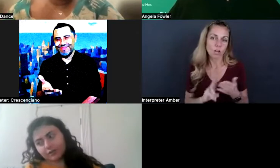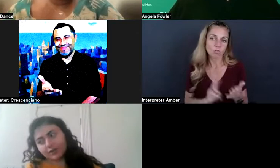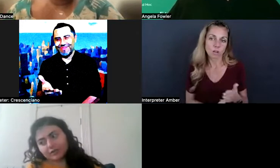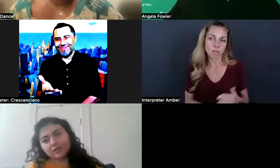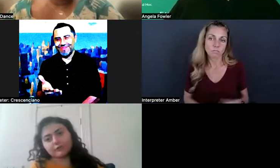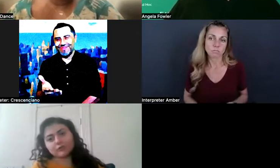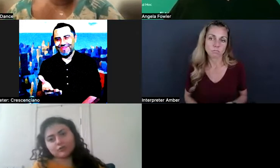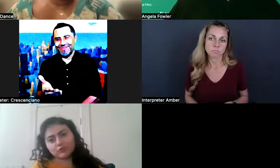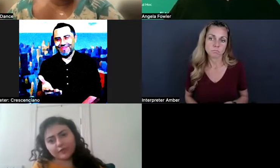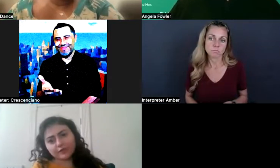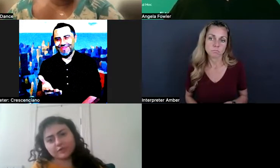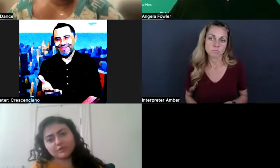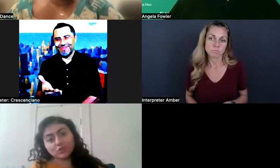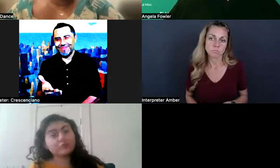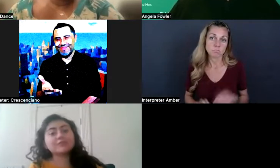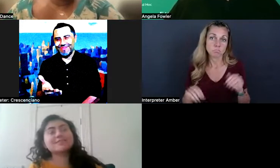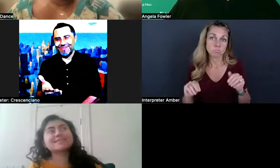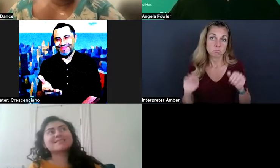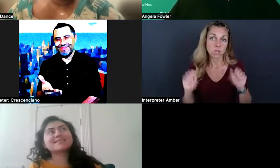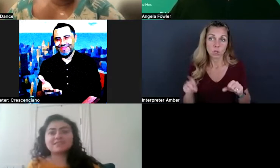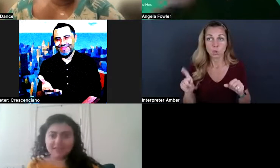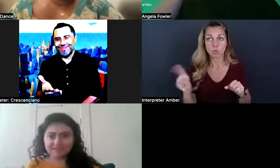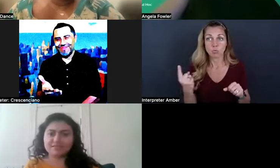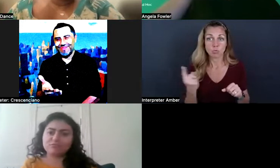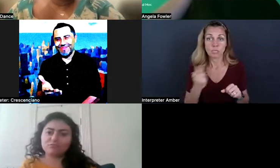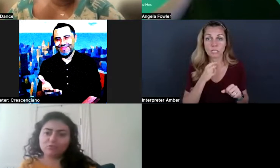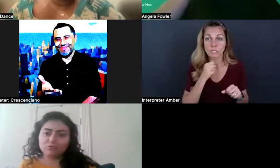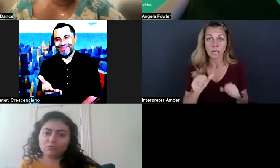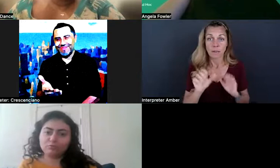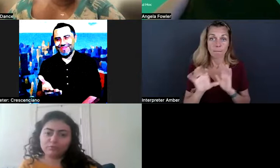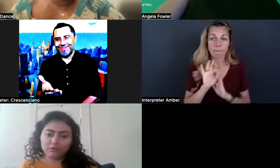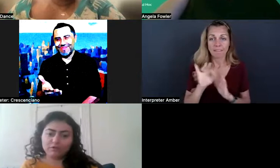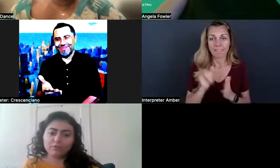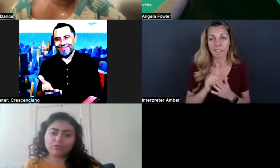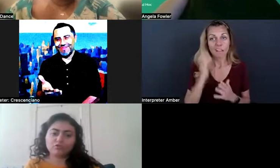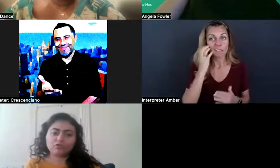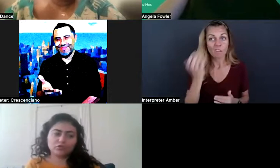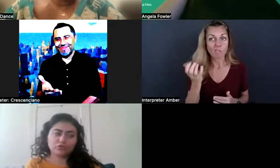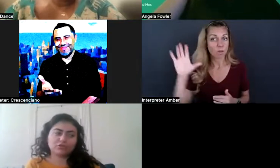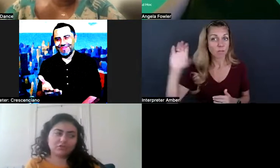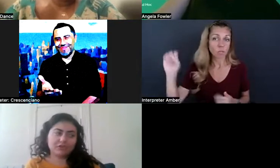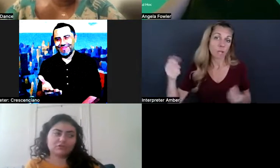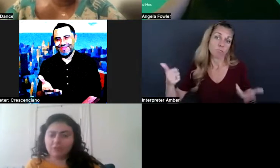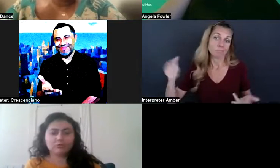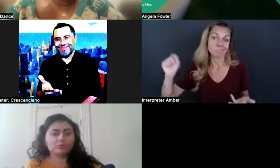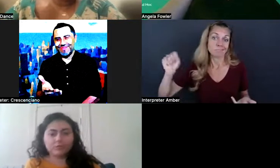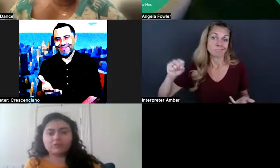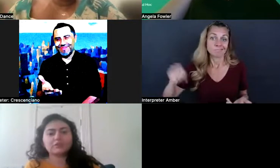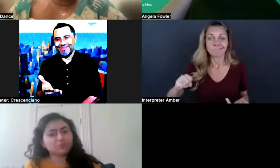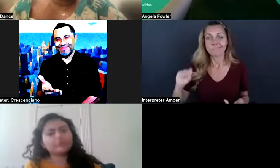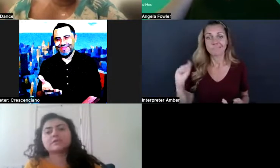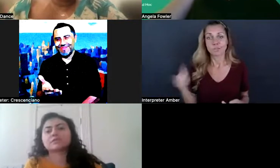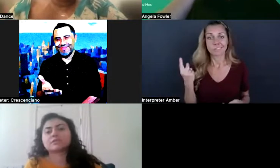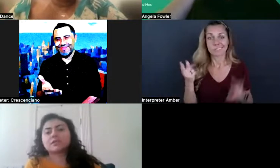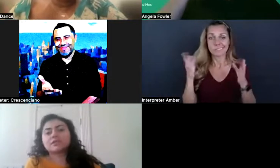pick that cell phone service service? Yes. You pretty much just decide not to pick